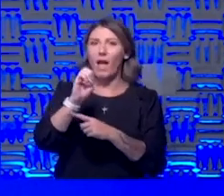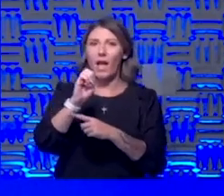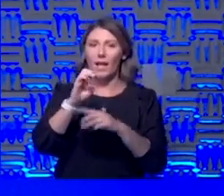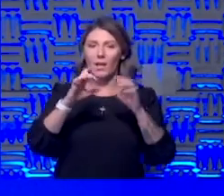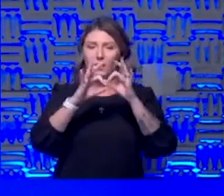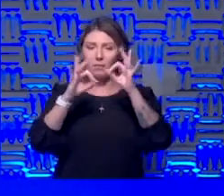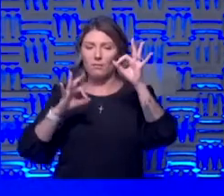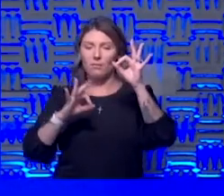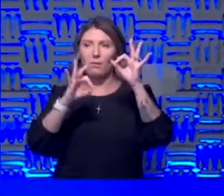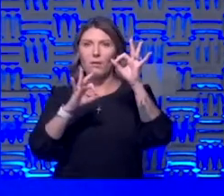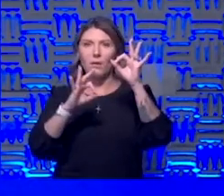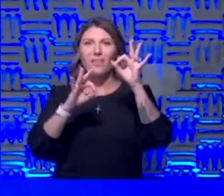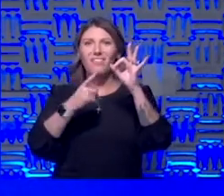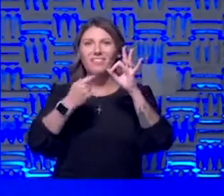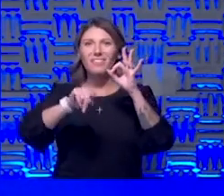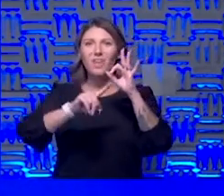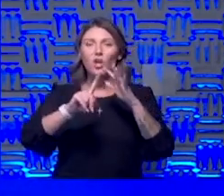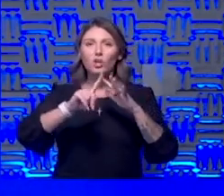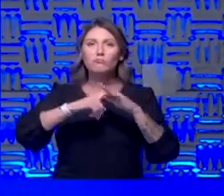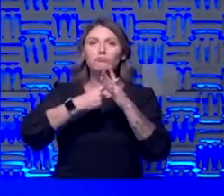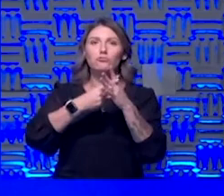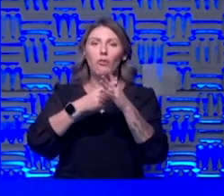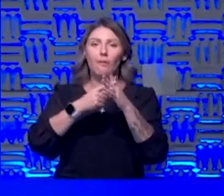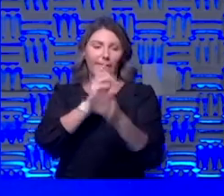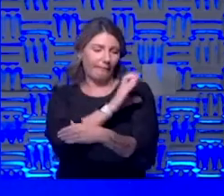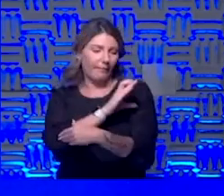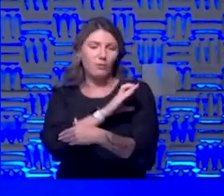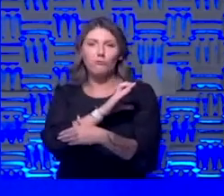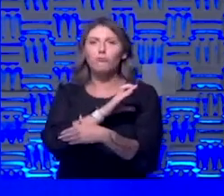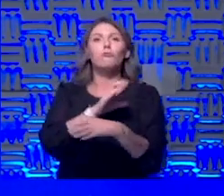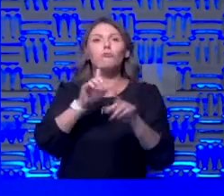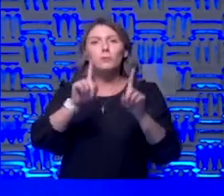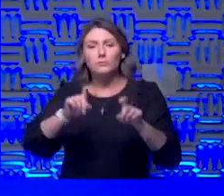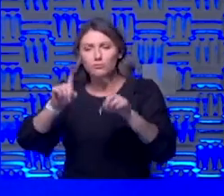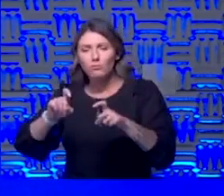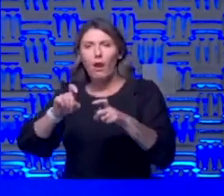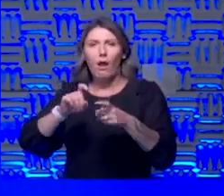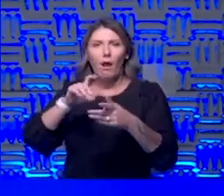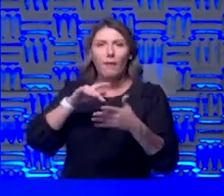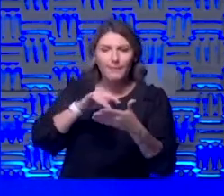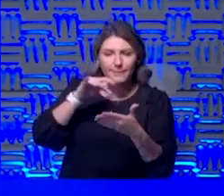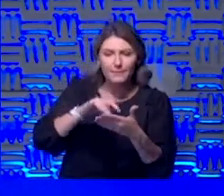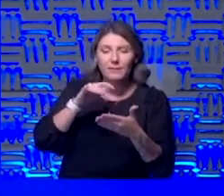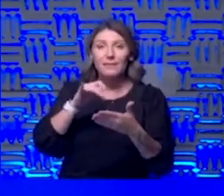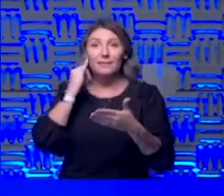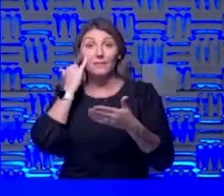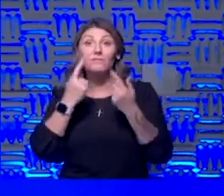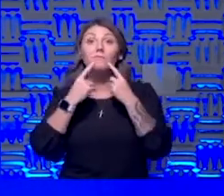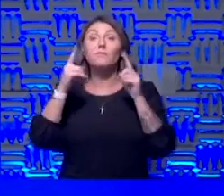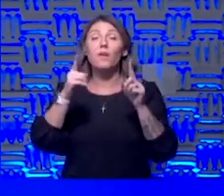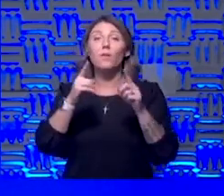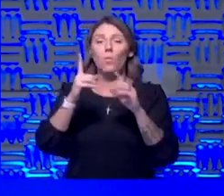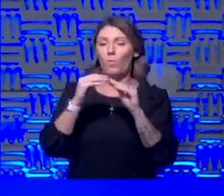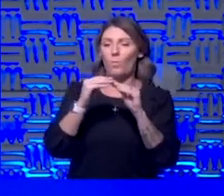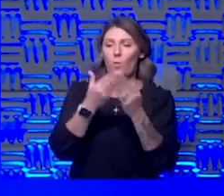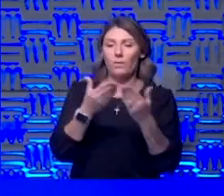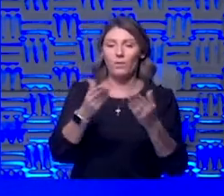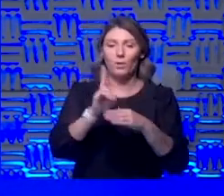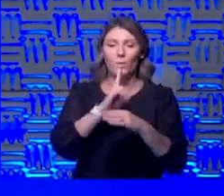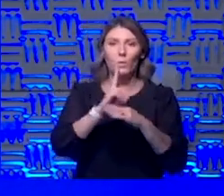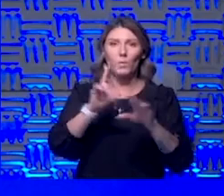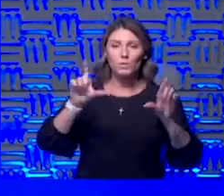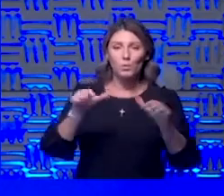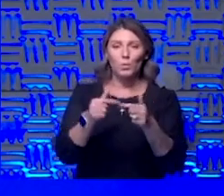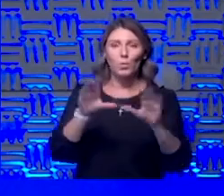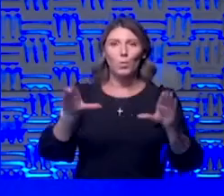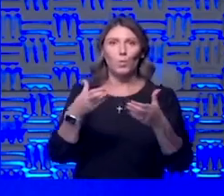coronavirus they are launching a clinical trial for that and if that proves to be effective that's going to be one more thing that we use in our group